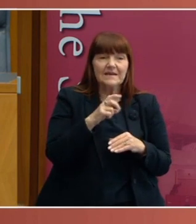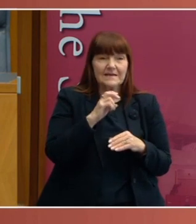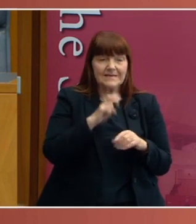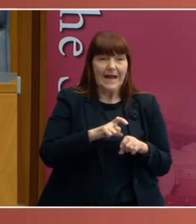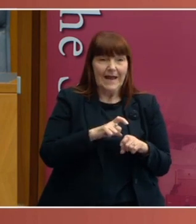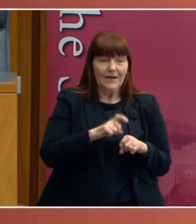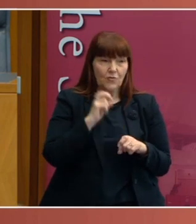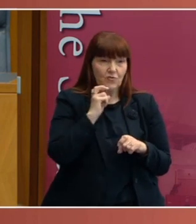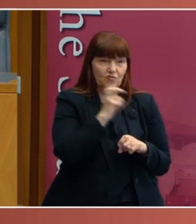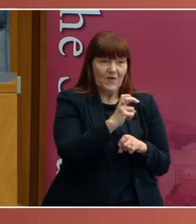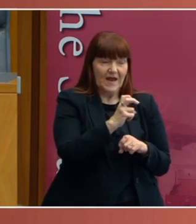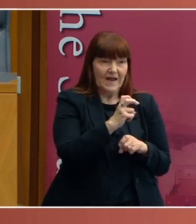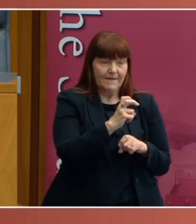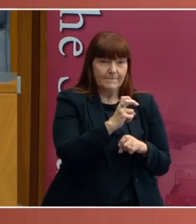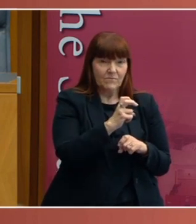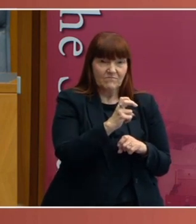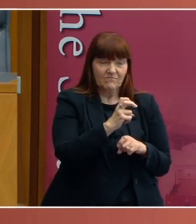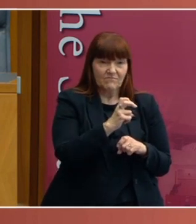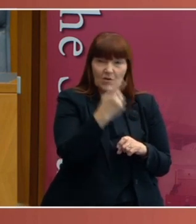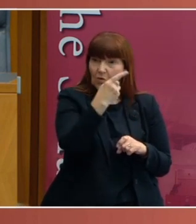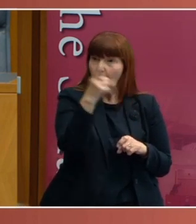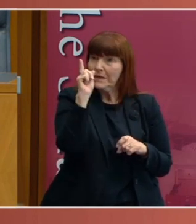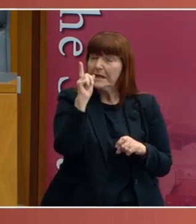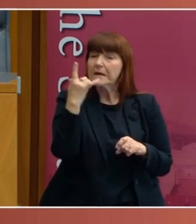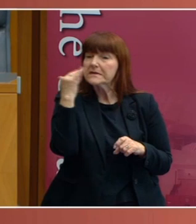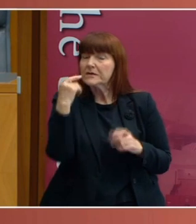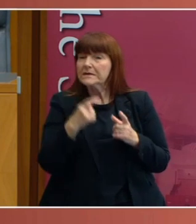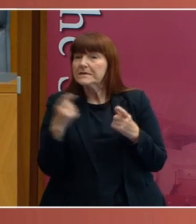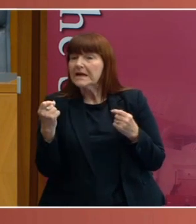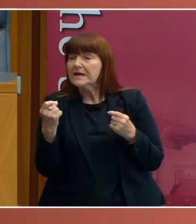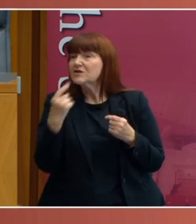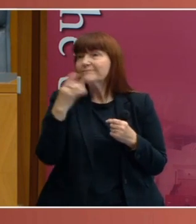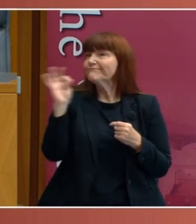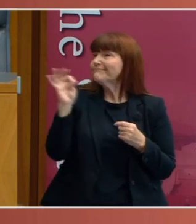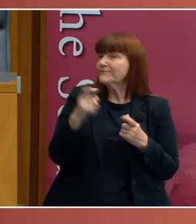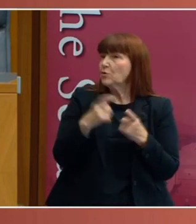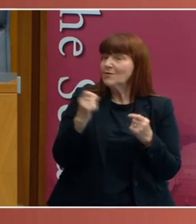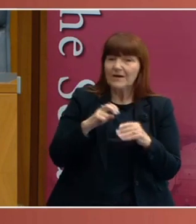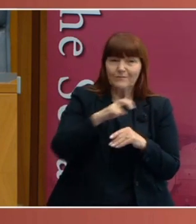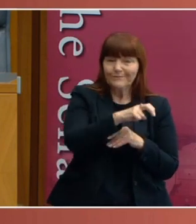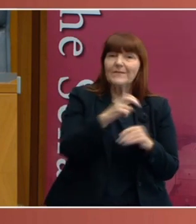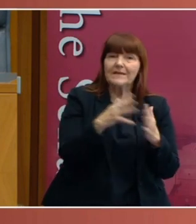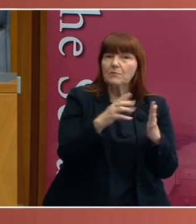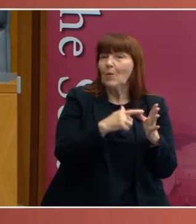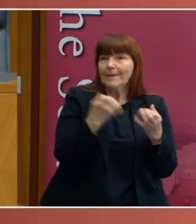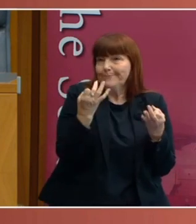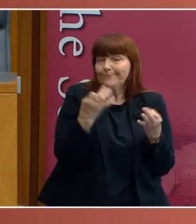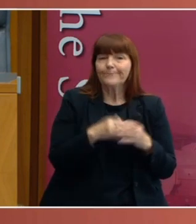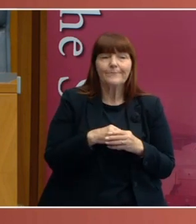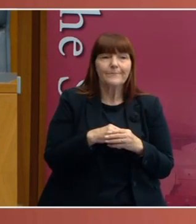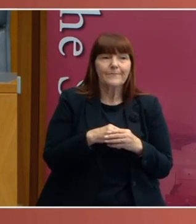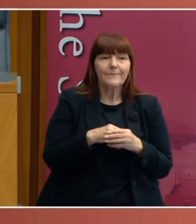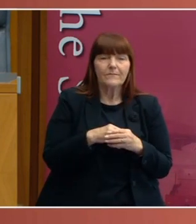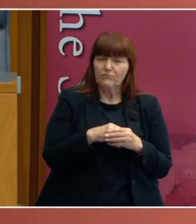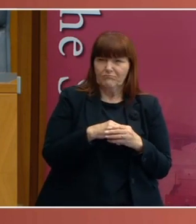and she admitted to the conductor of the train that she had no ticket to cross the border into Western Australia. And